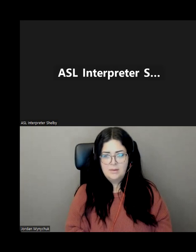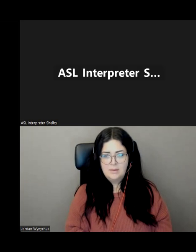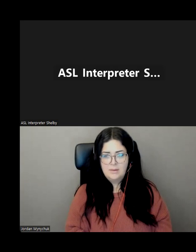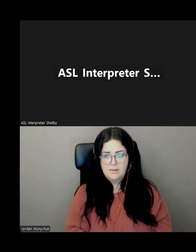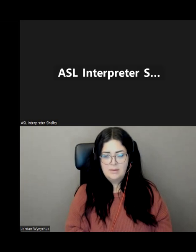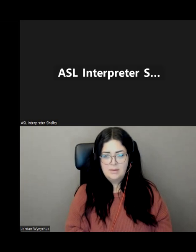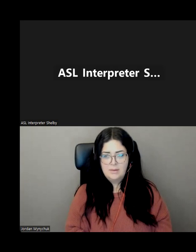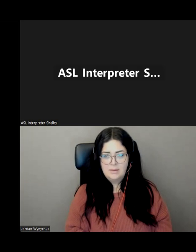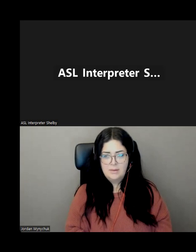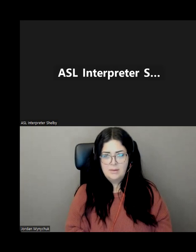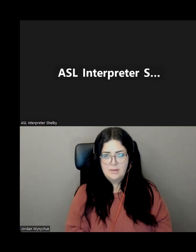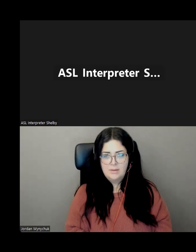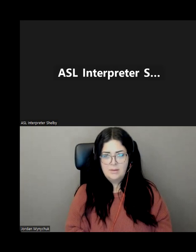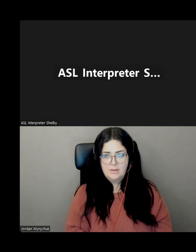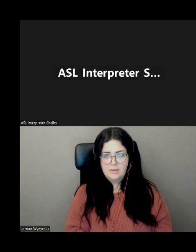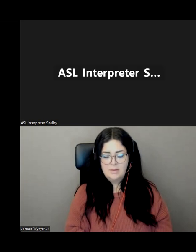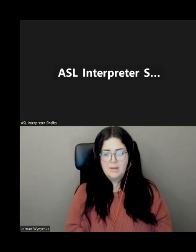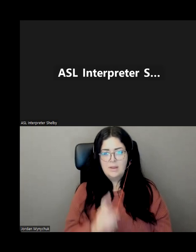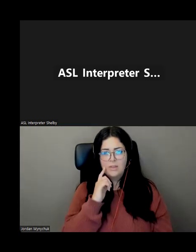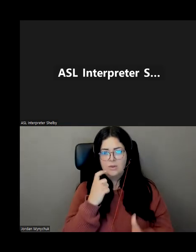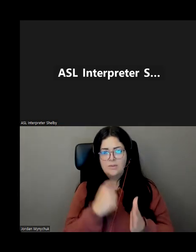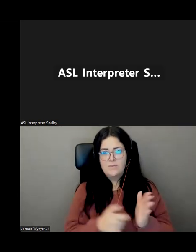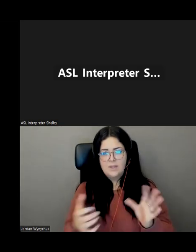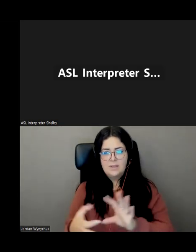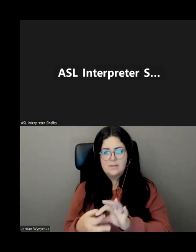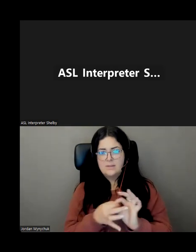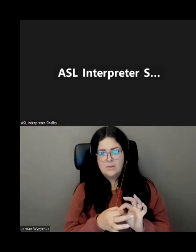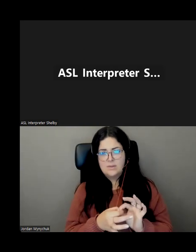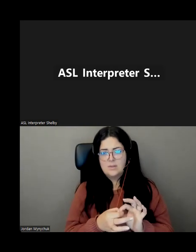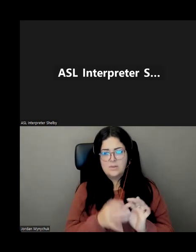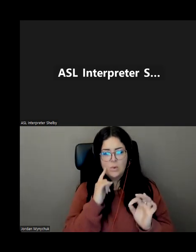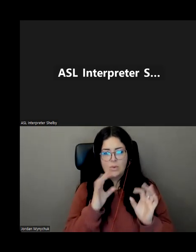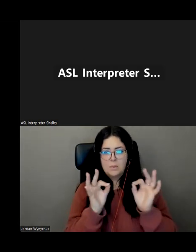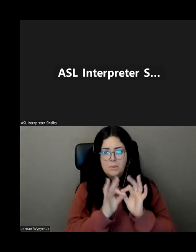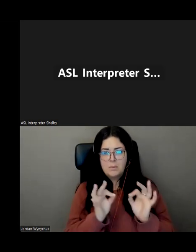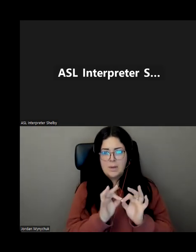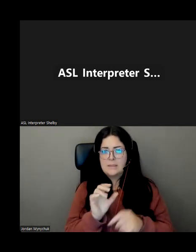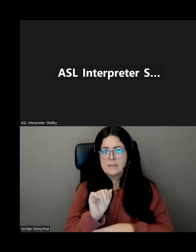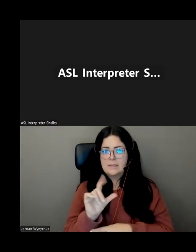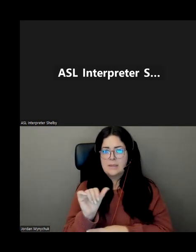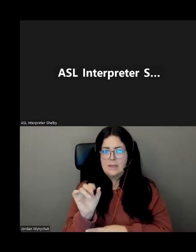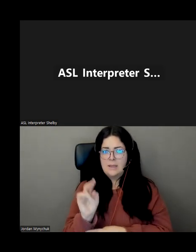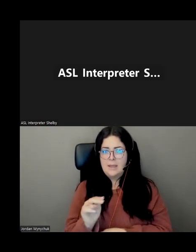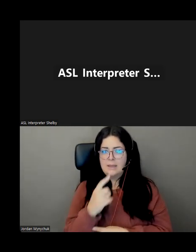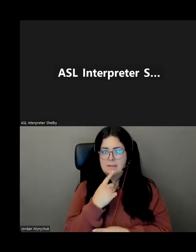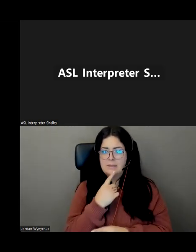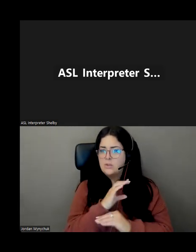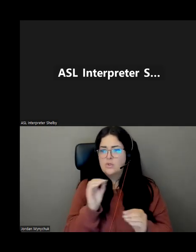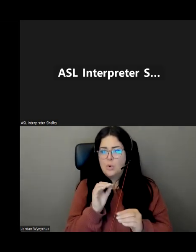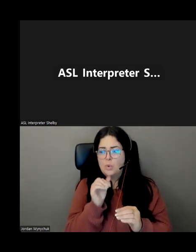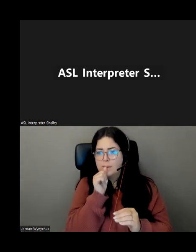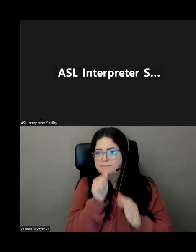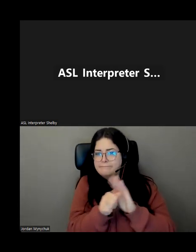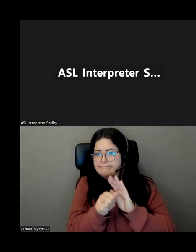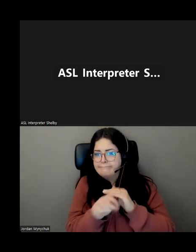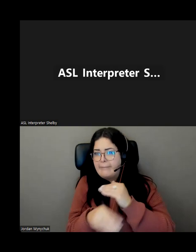is actually fee associated with it um the prices that alan mentioned earlier there's no hidden fees so